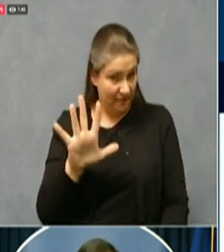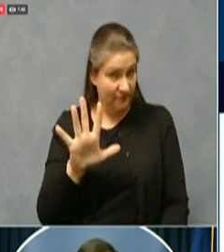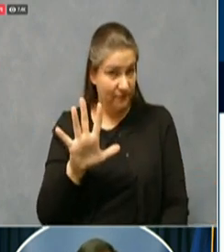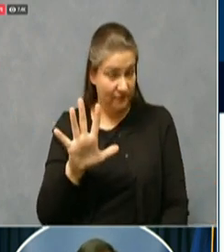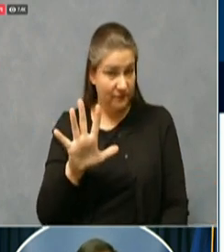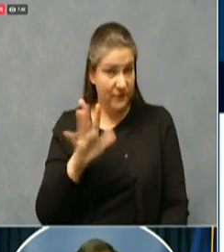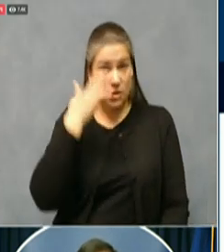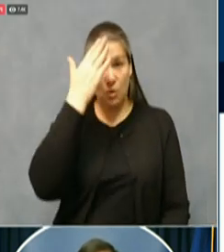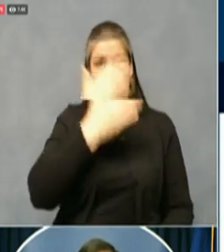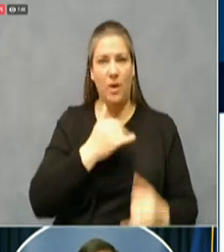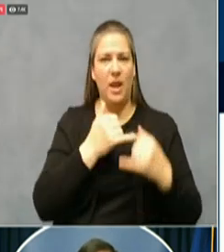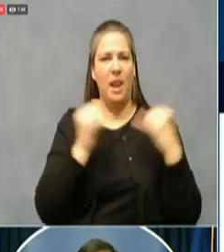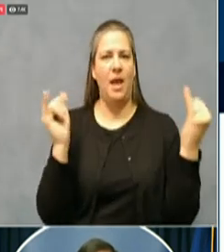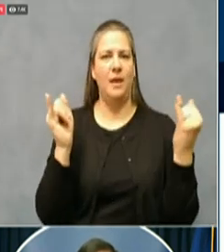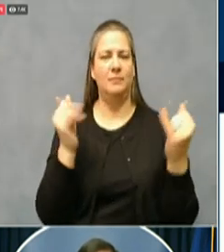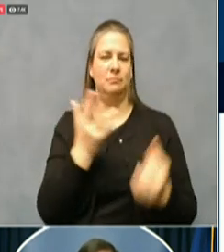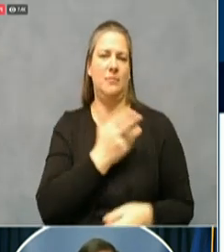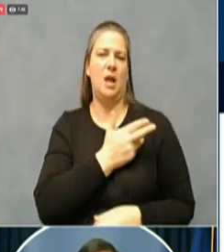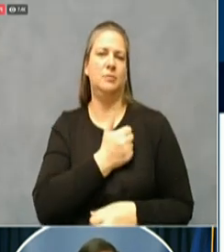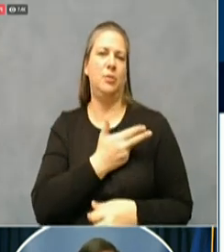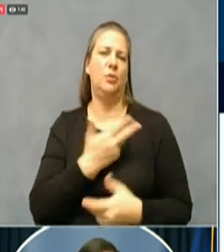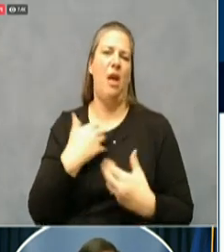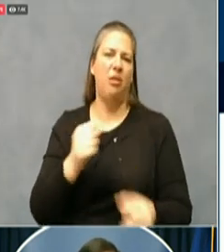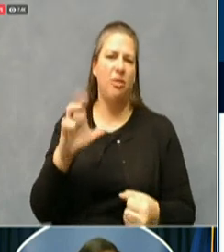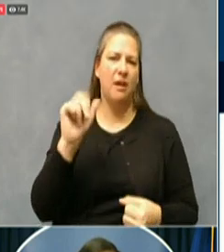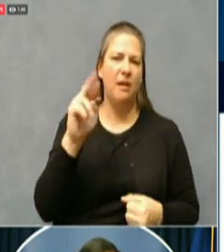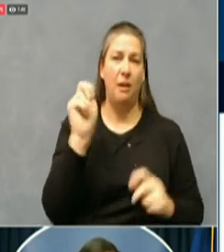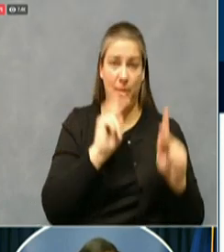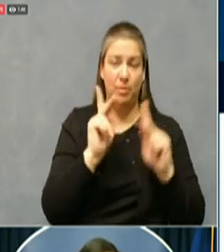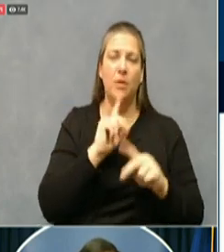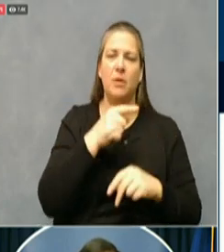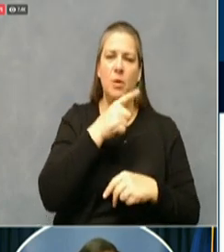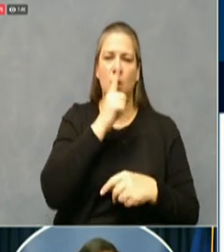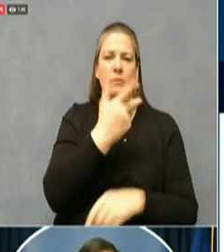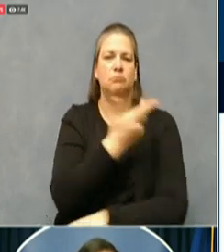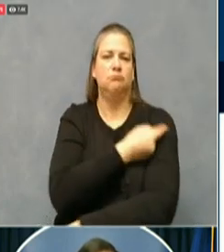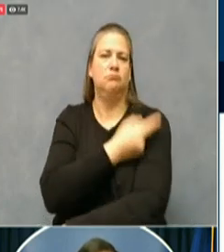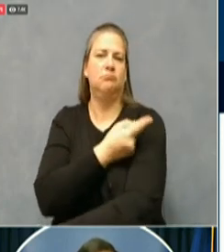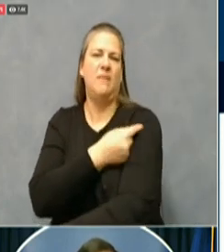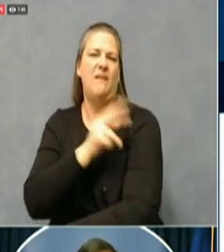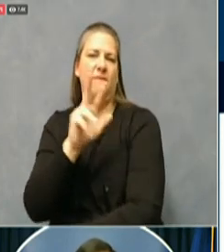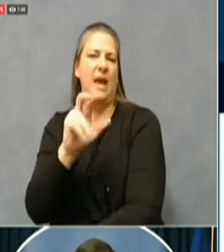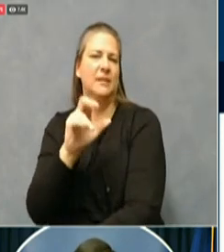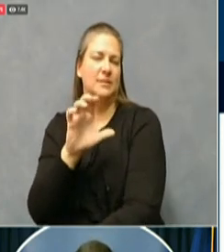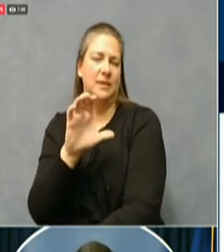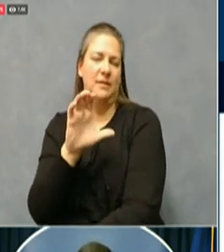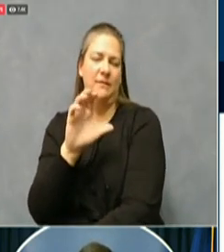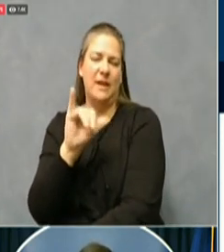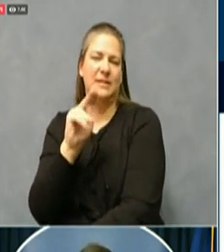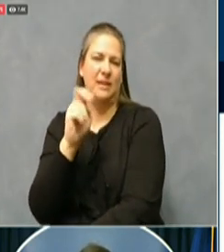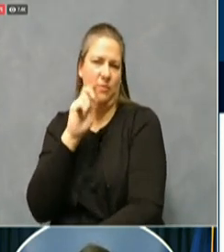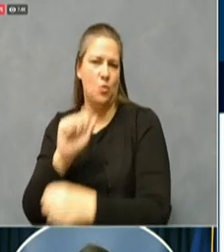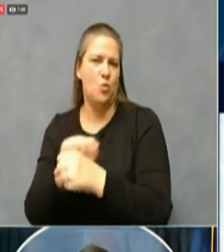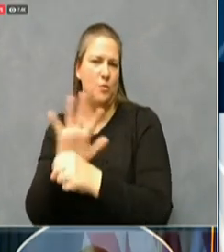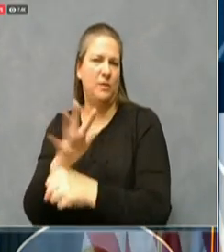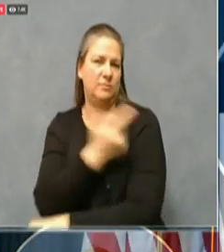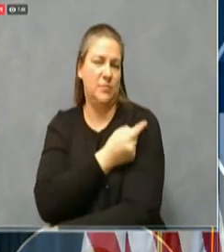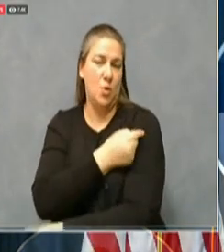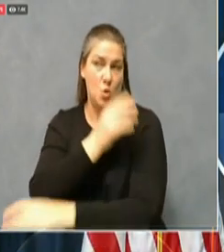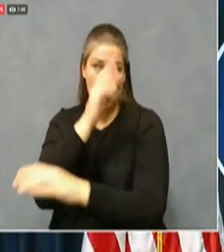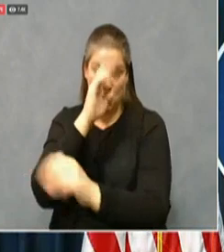workers that we hope as soon as December 15th can get these first series of vaccinations.